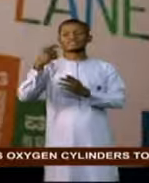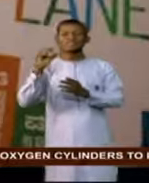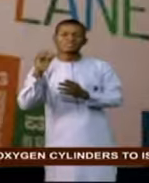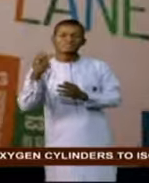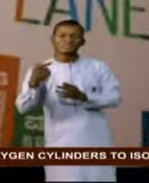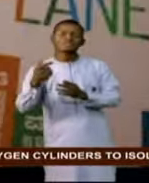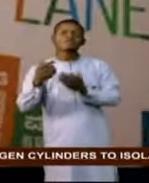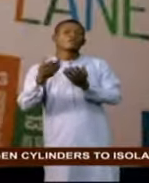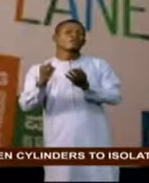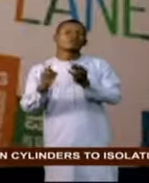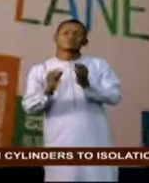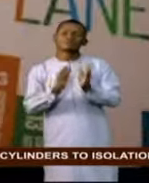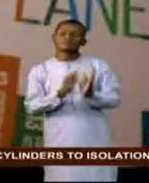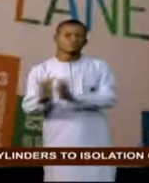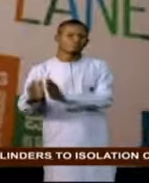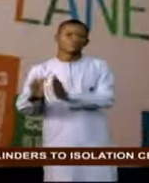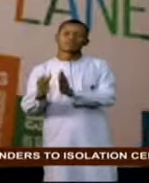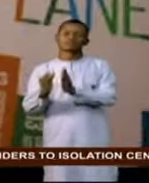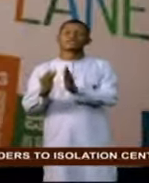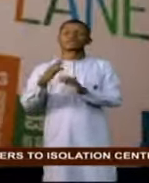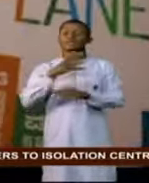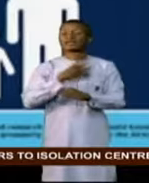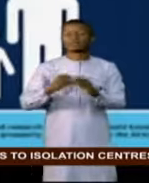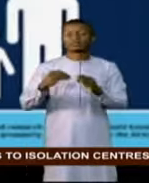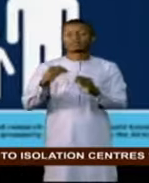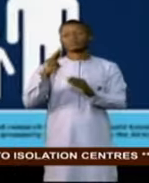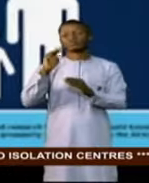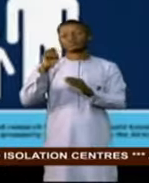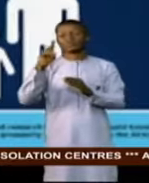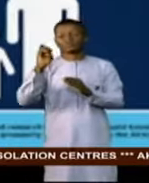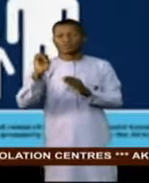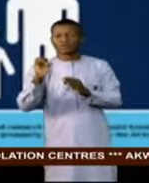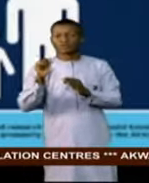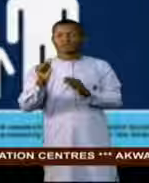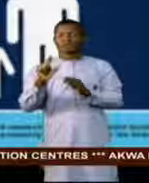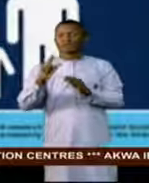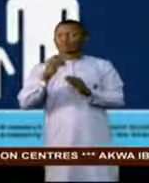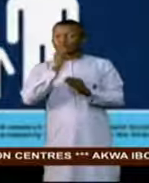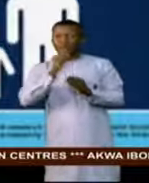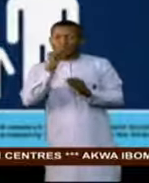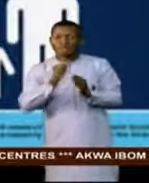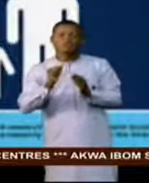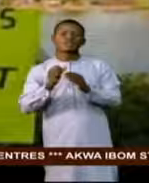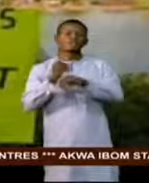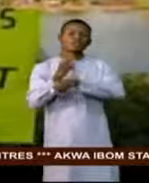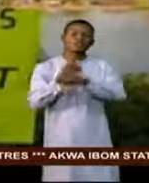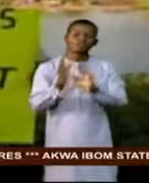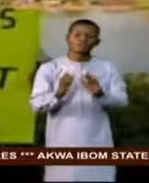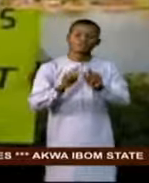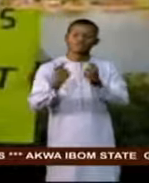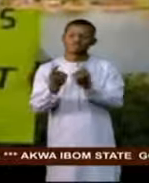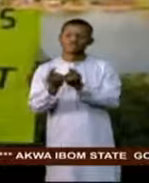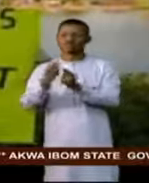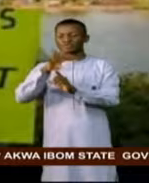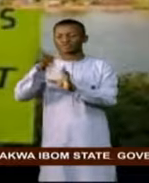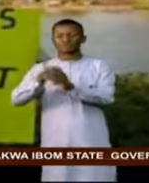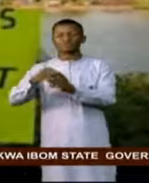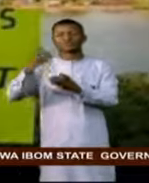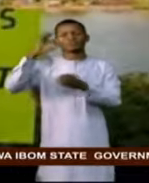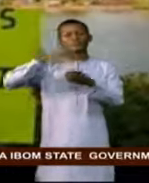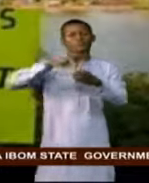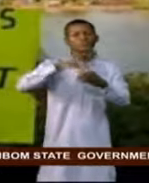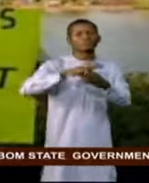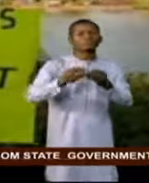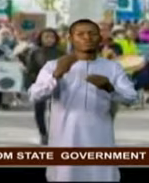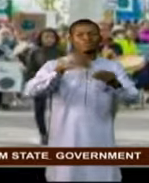has been developed while a model private sector advisory group as well as an SDG donors forum have been